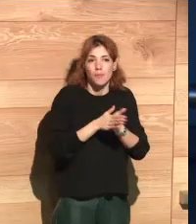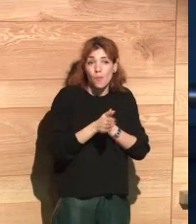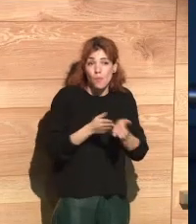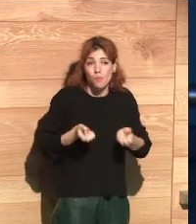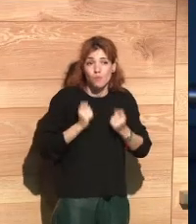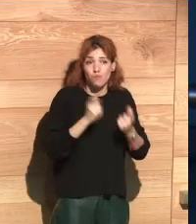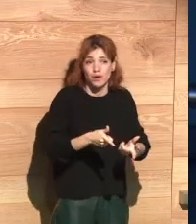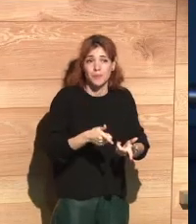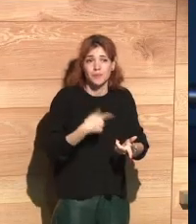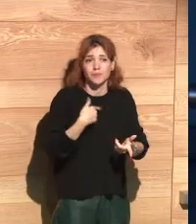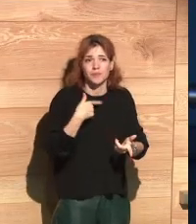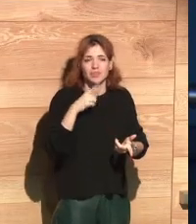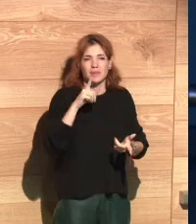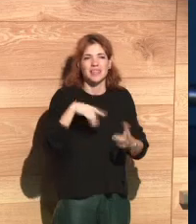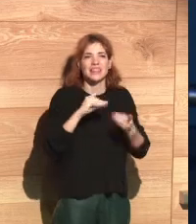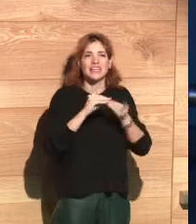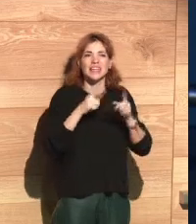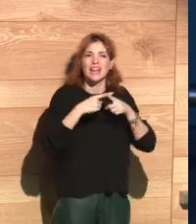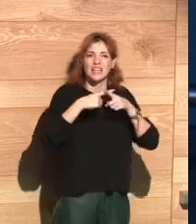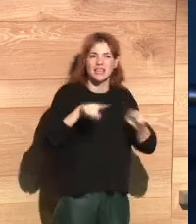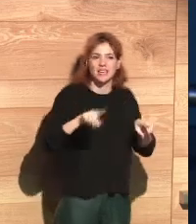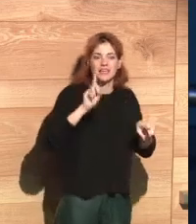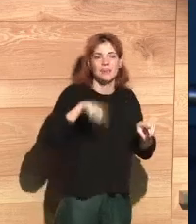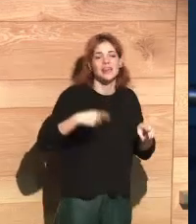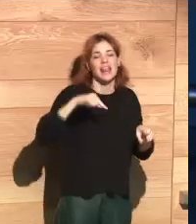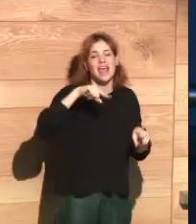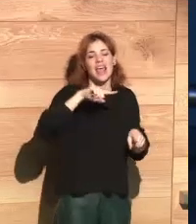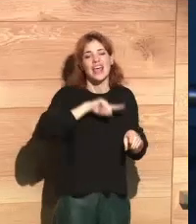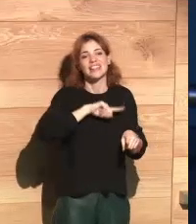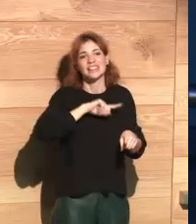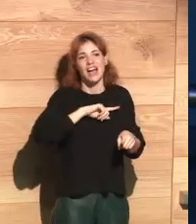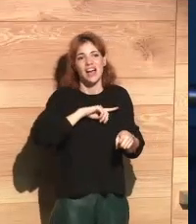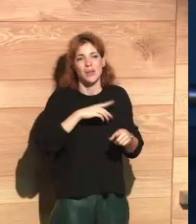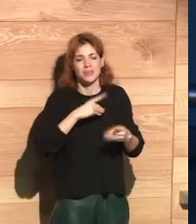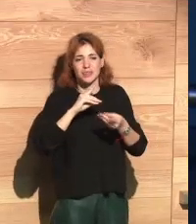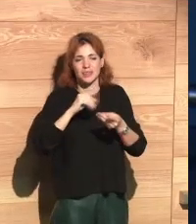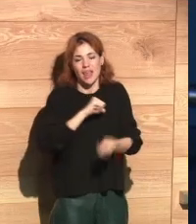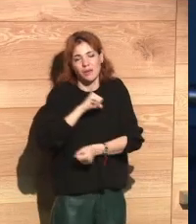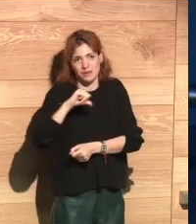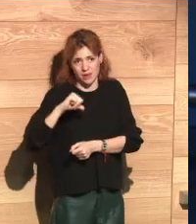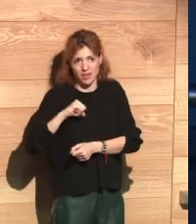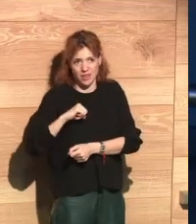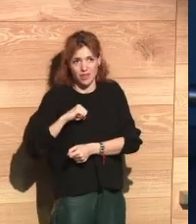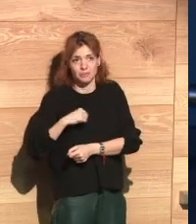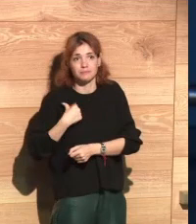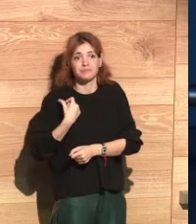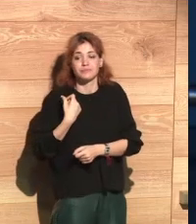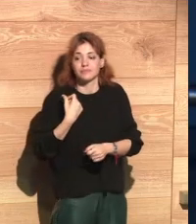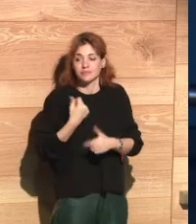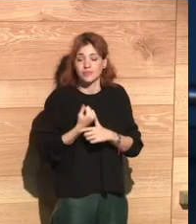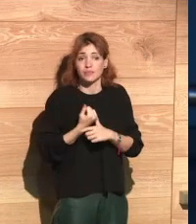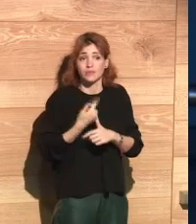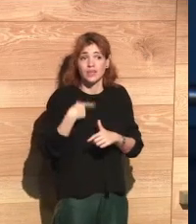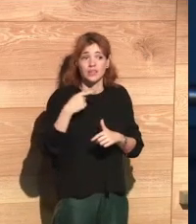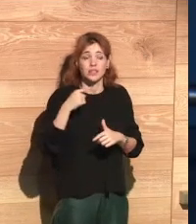that goes further and that explore the ethics of privacy as a result of the work that